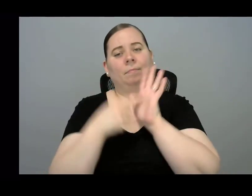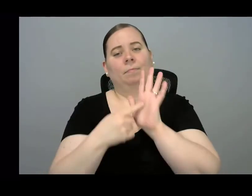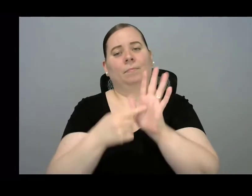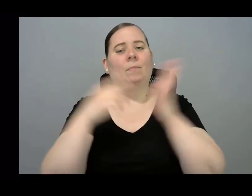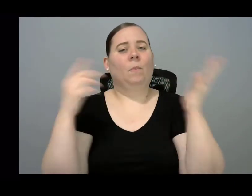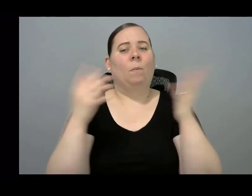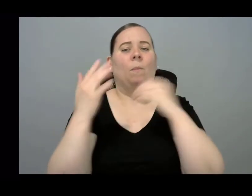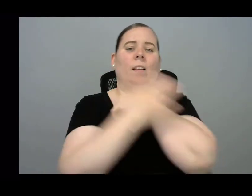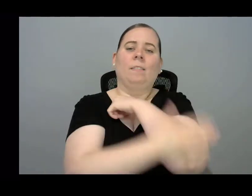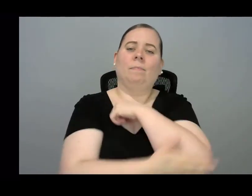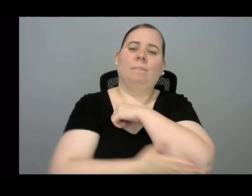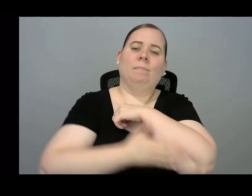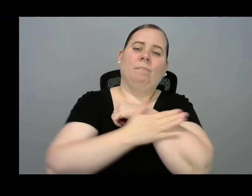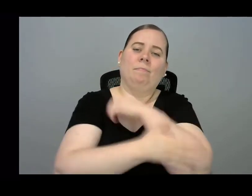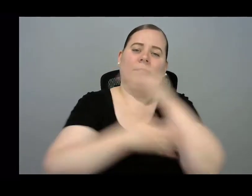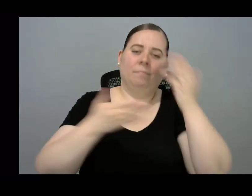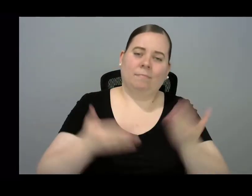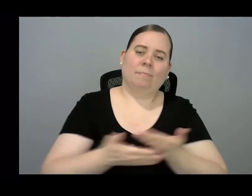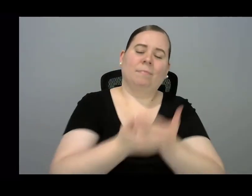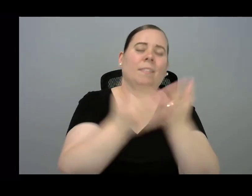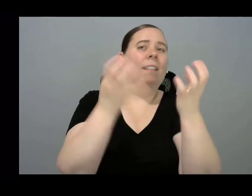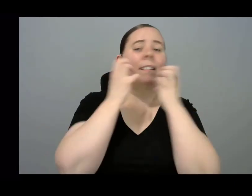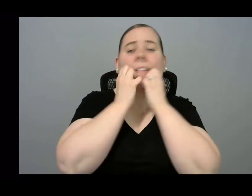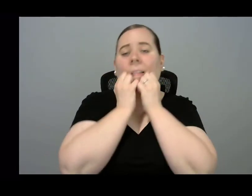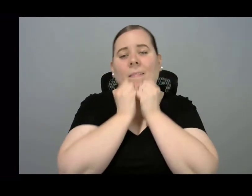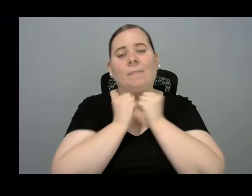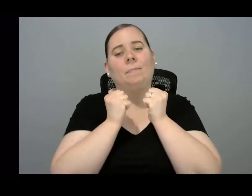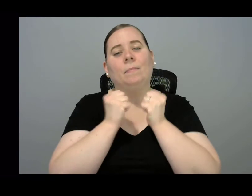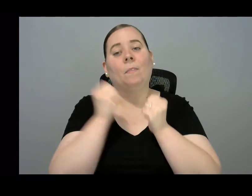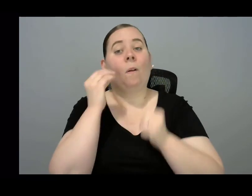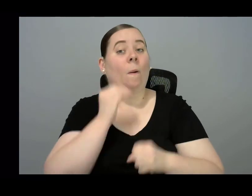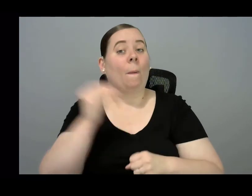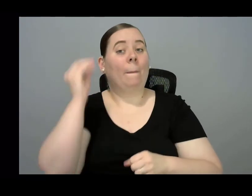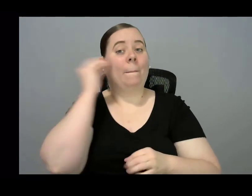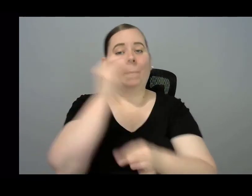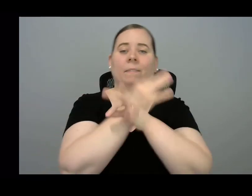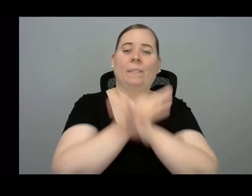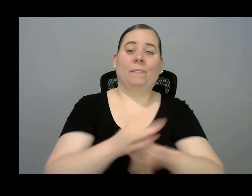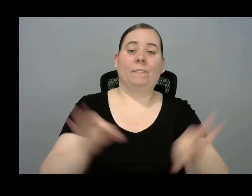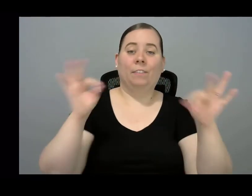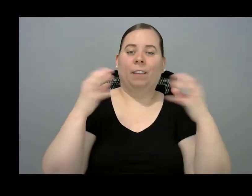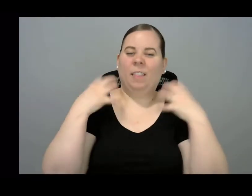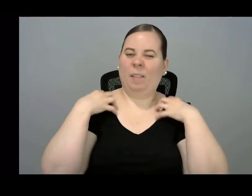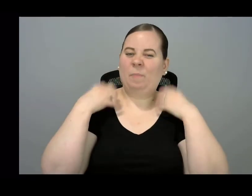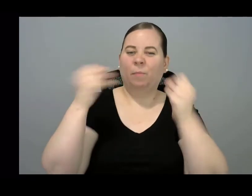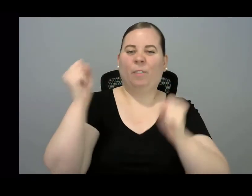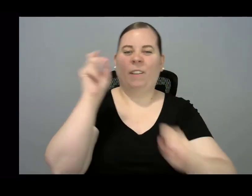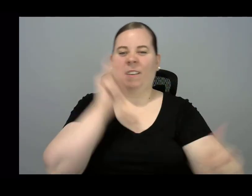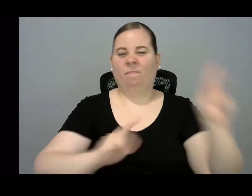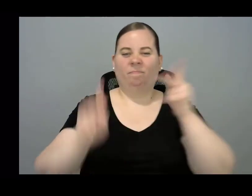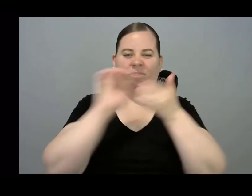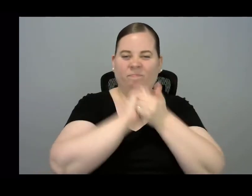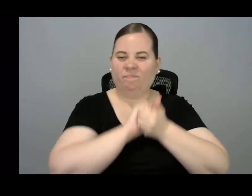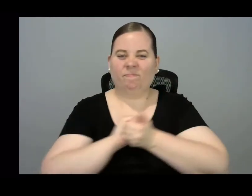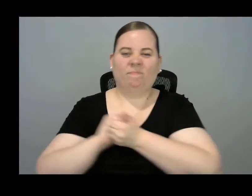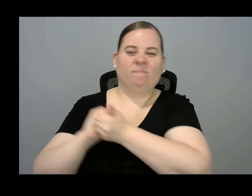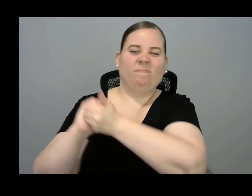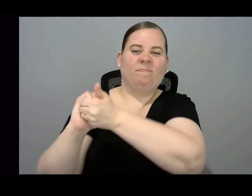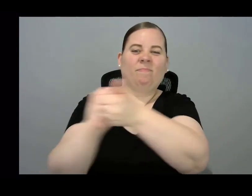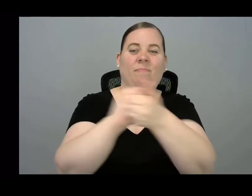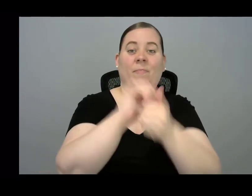You're the emblem of the land I love, the home of the free and the brave.